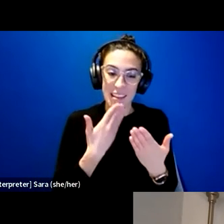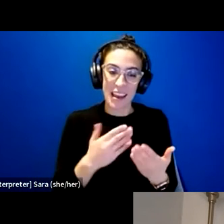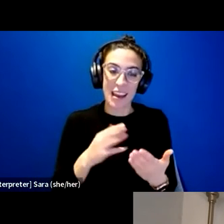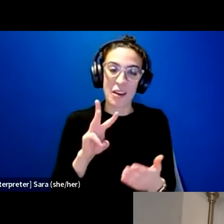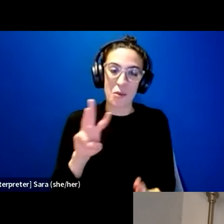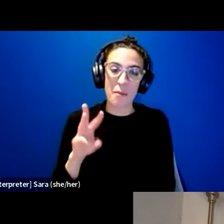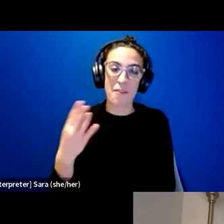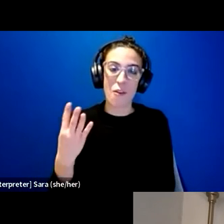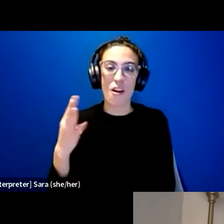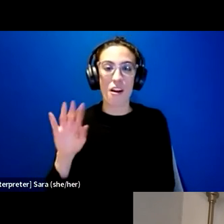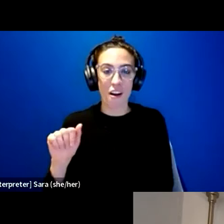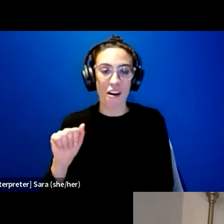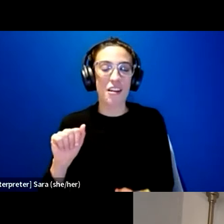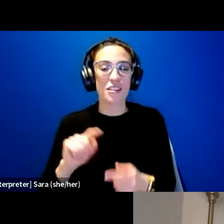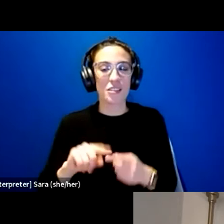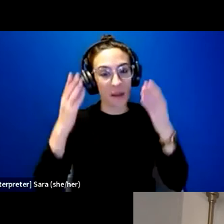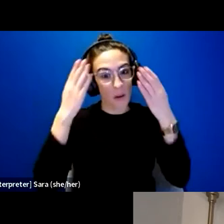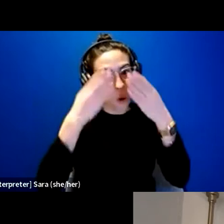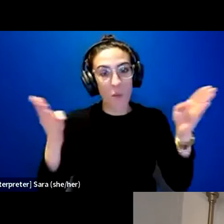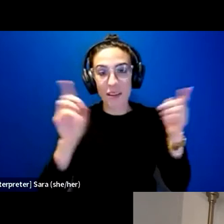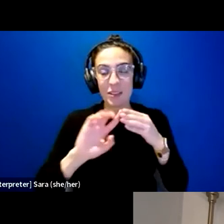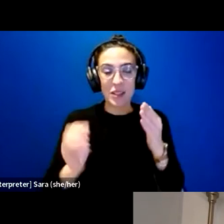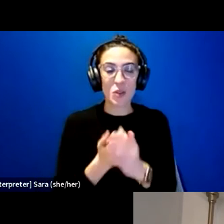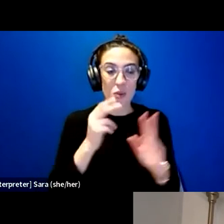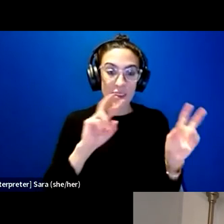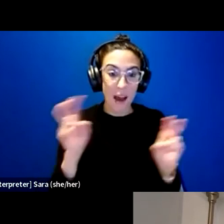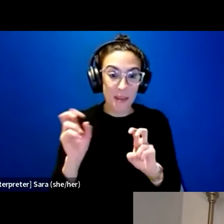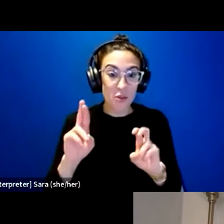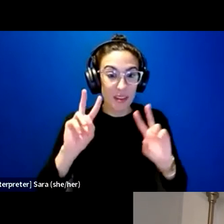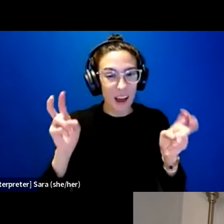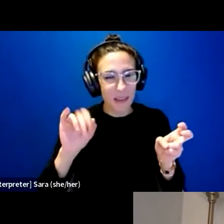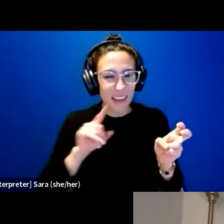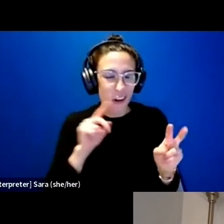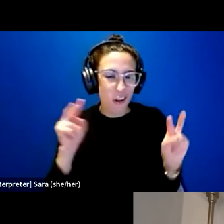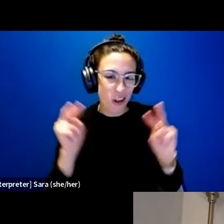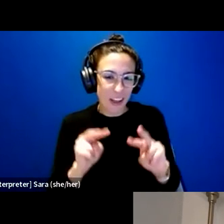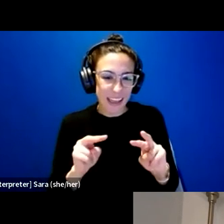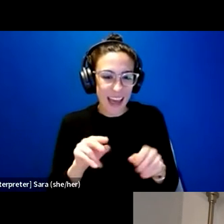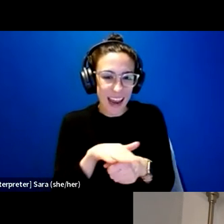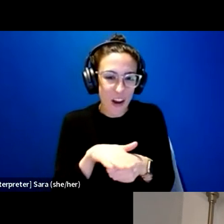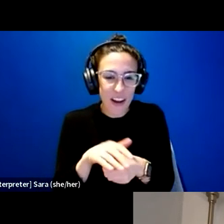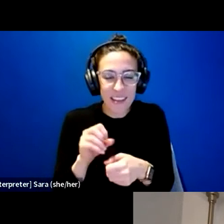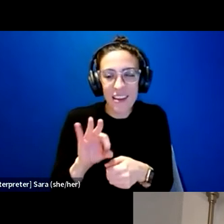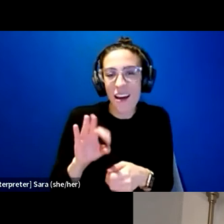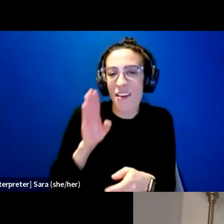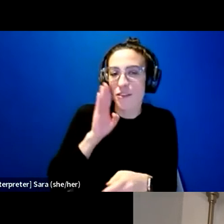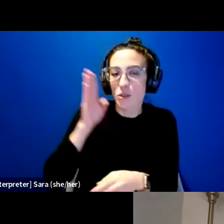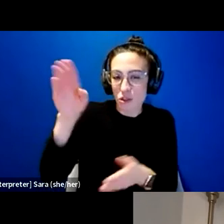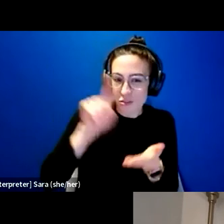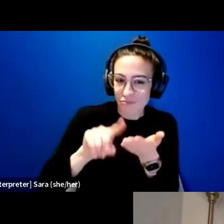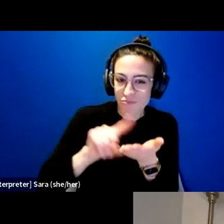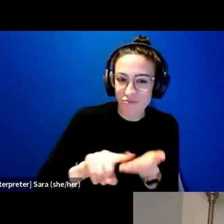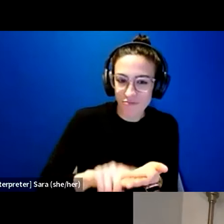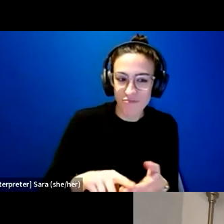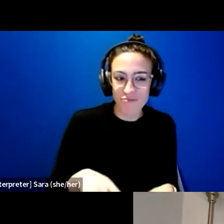being open to kind of these new topics or topics that are kind of looking at areas of future exploration. So,